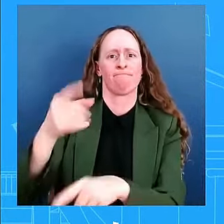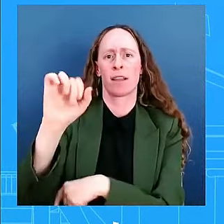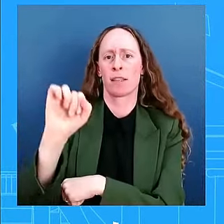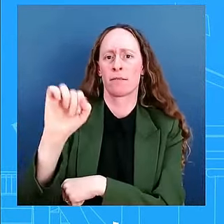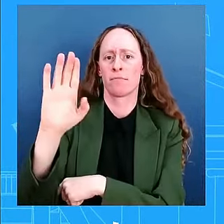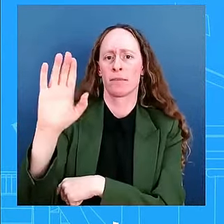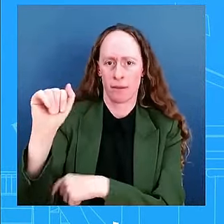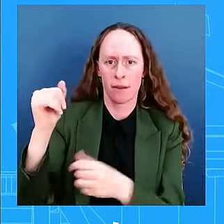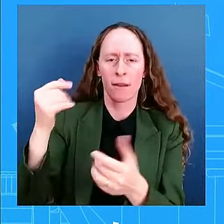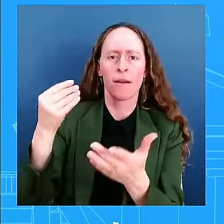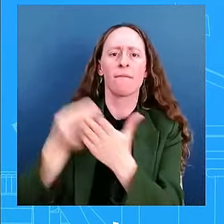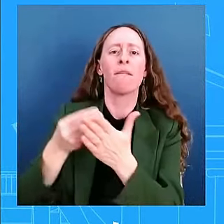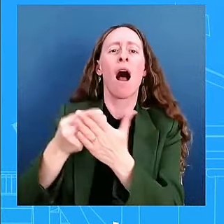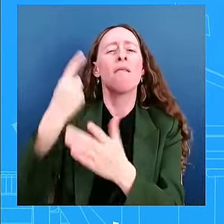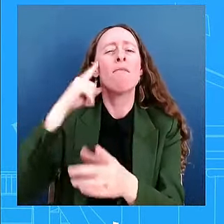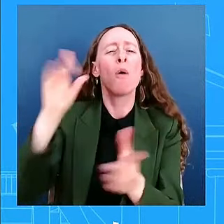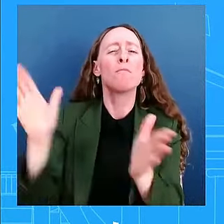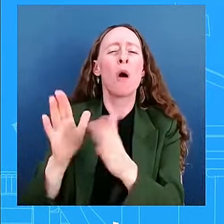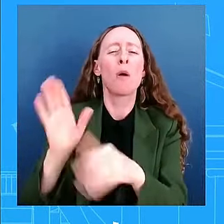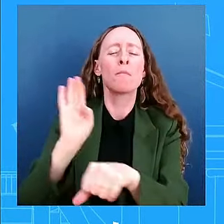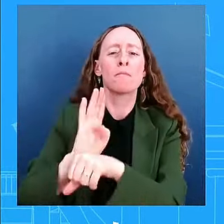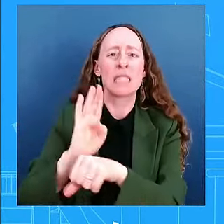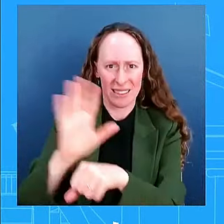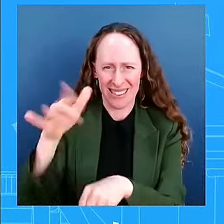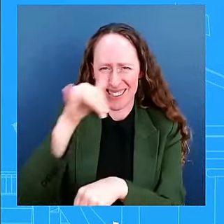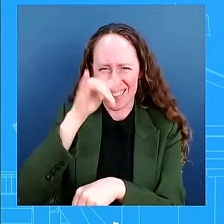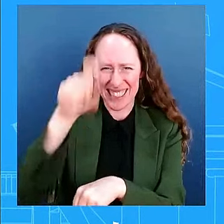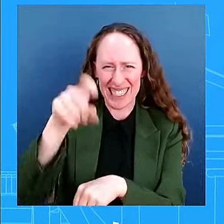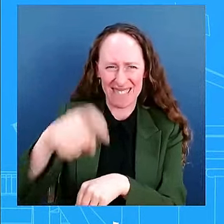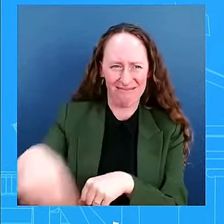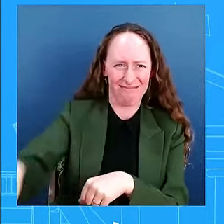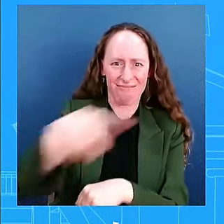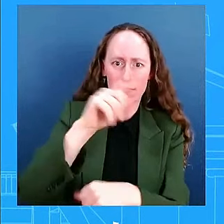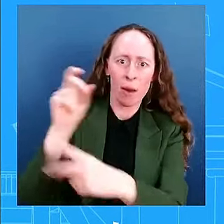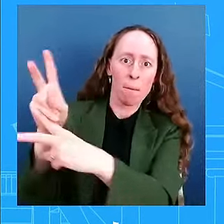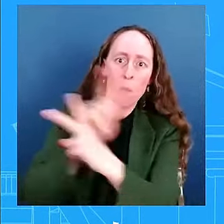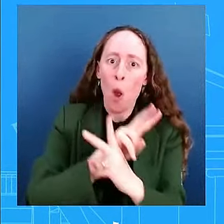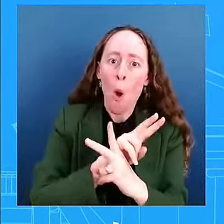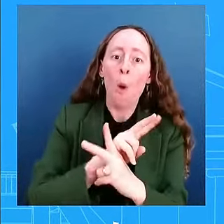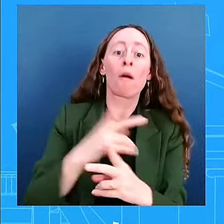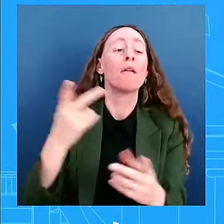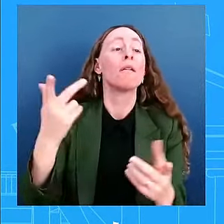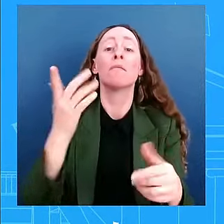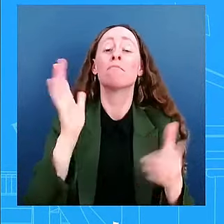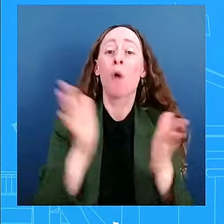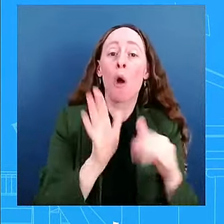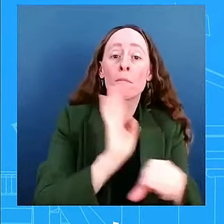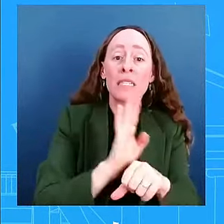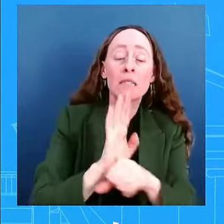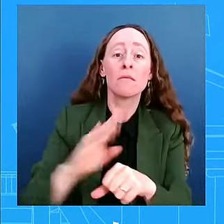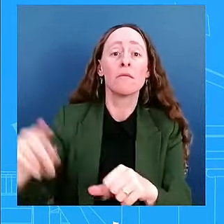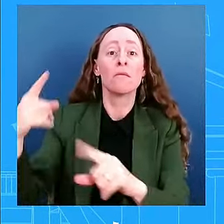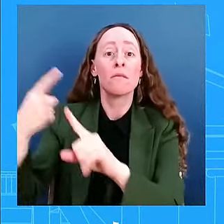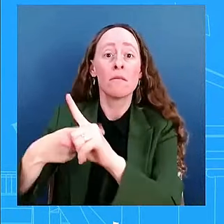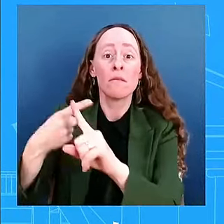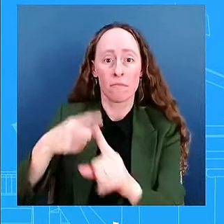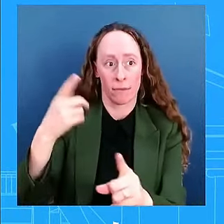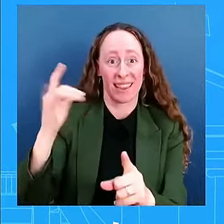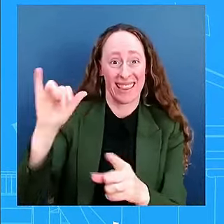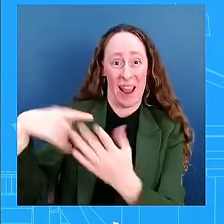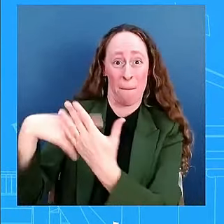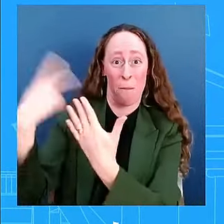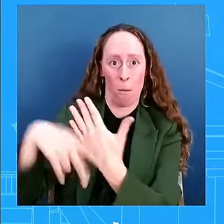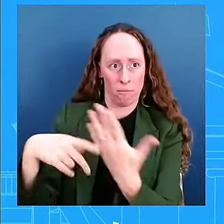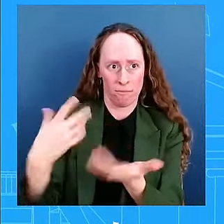businesses, homeowners, renters affected by disasters, has been exhausted. Americans should continue to apply